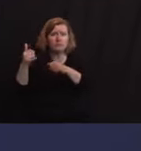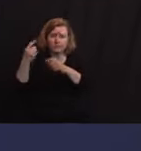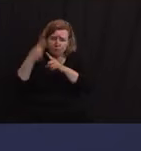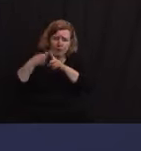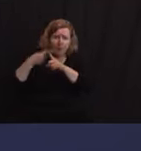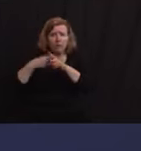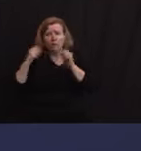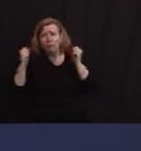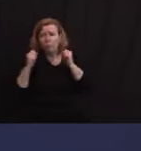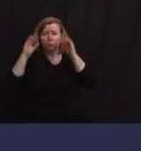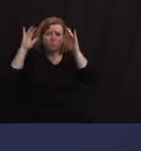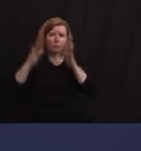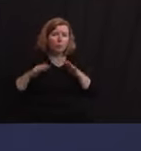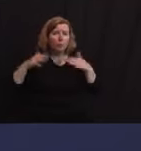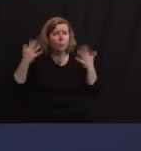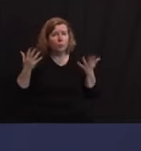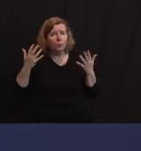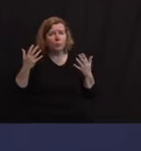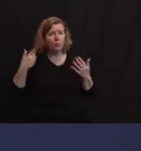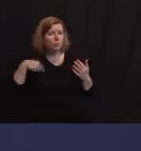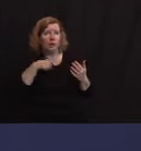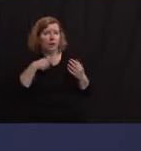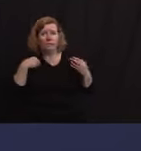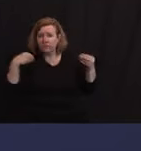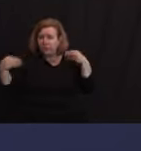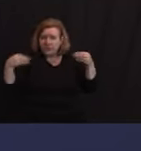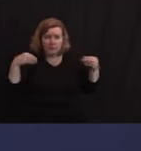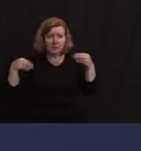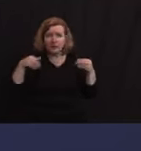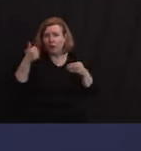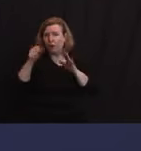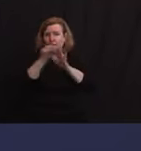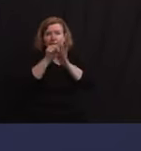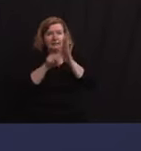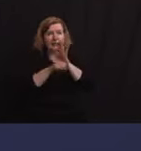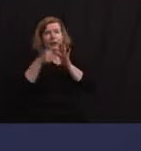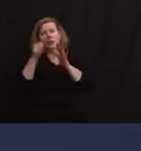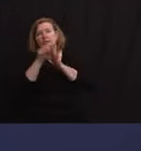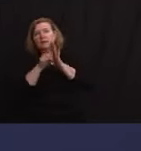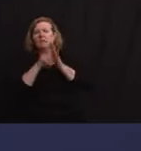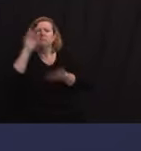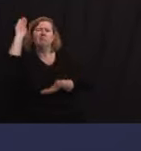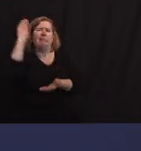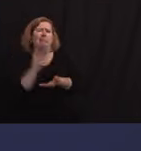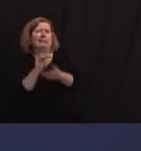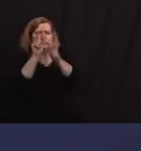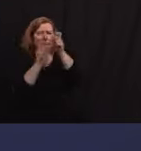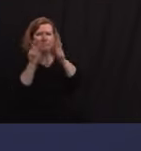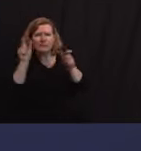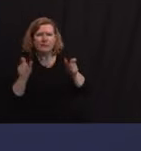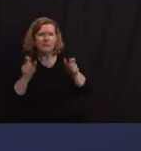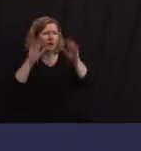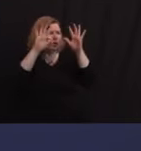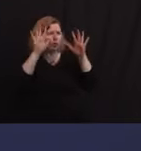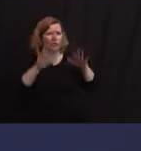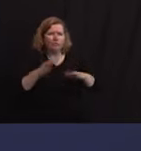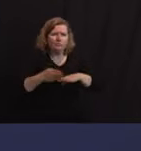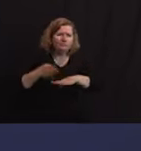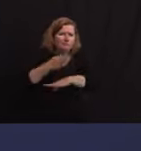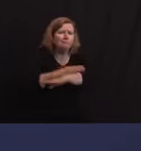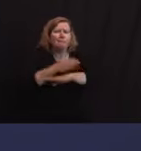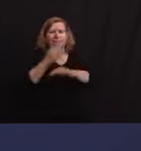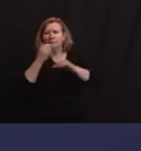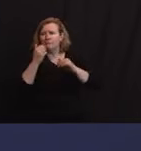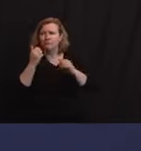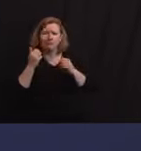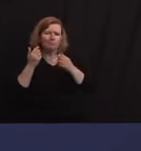We just don't have the latitude that other states that don't have that density and don't have that weather reality have. Again, I